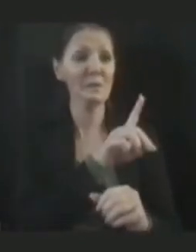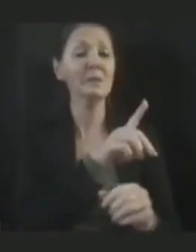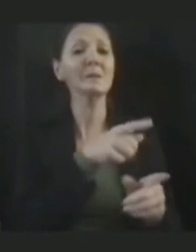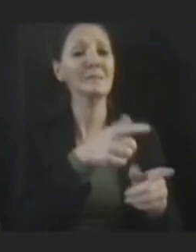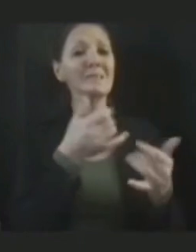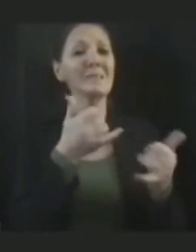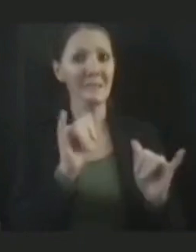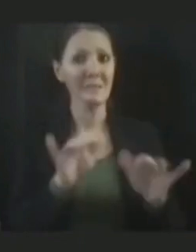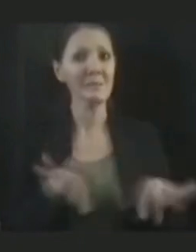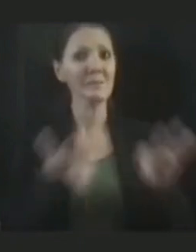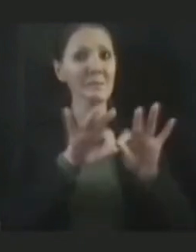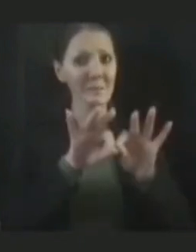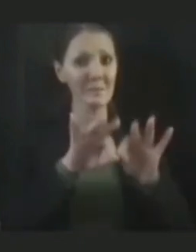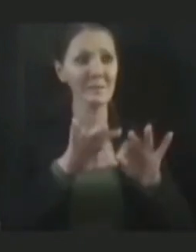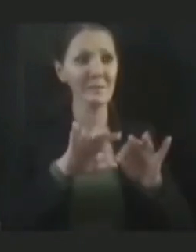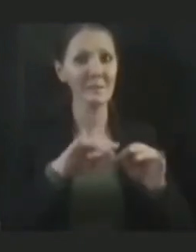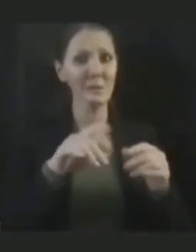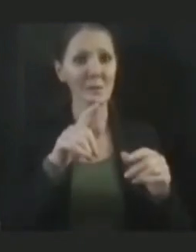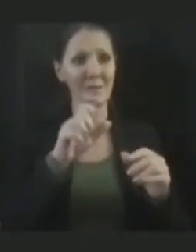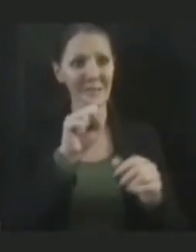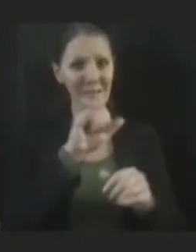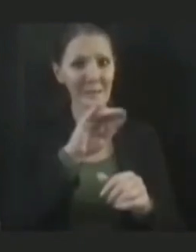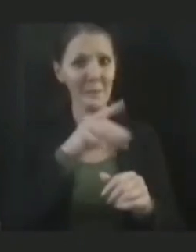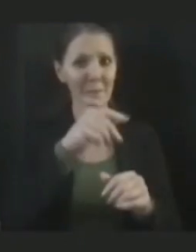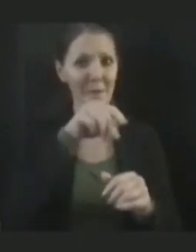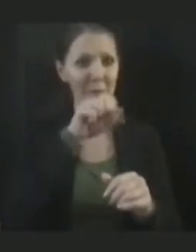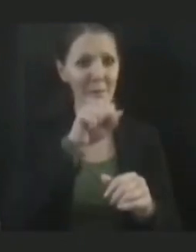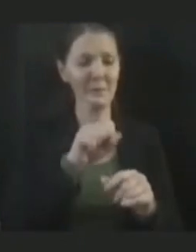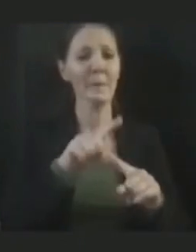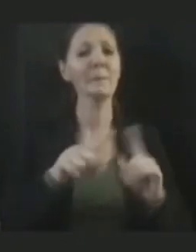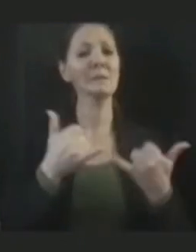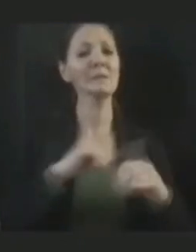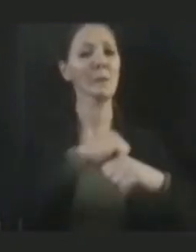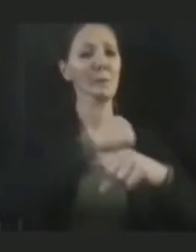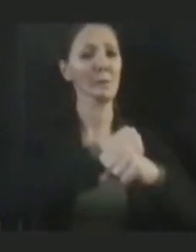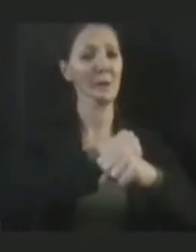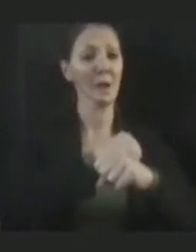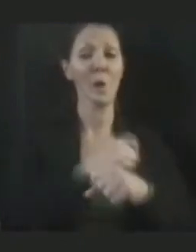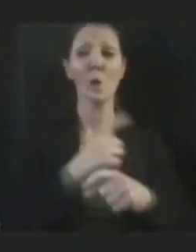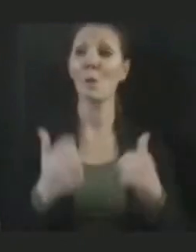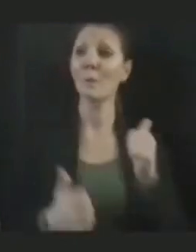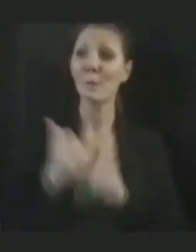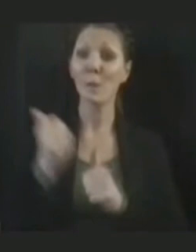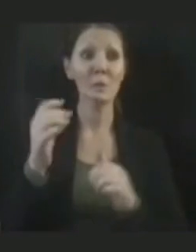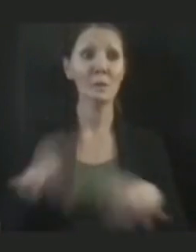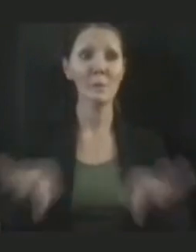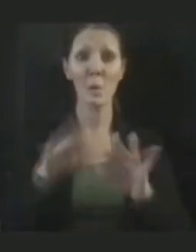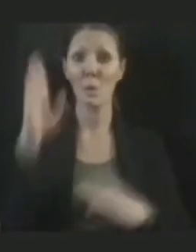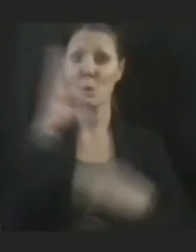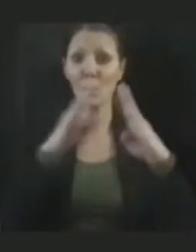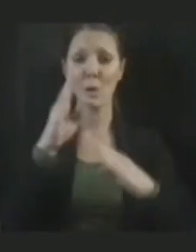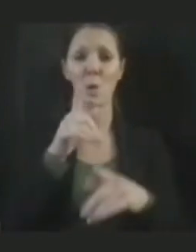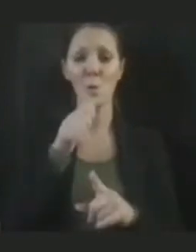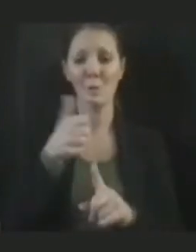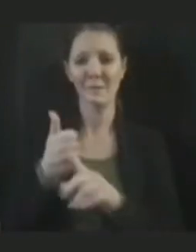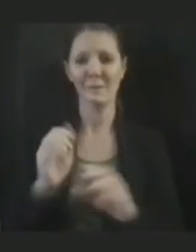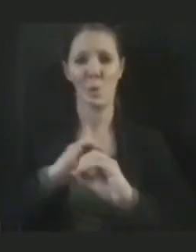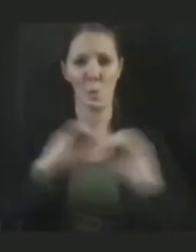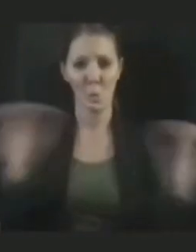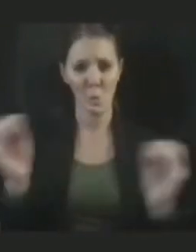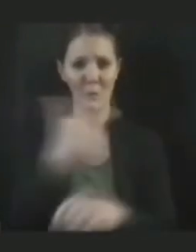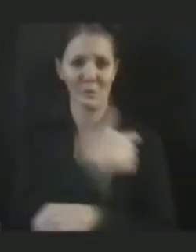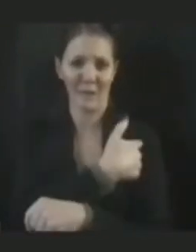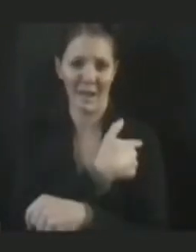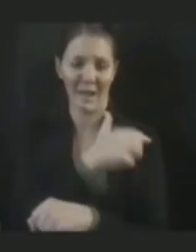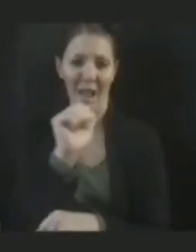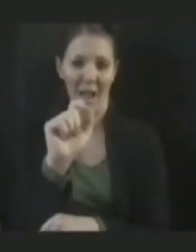What we have to worry about are the unvaccinated. And as the governor said, about 10% of the population is accounting for